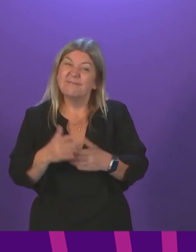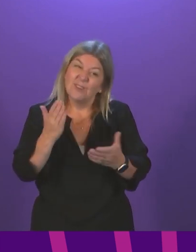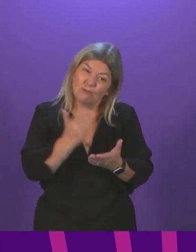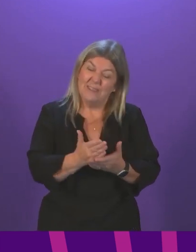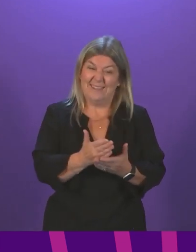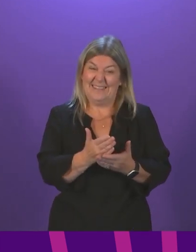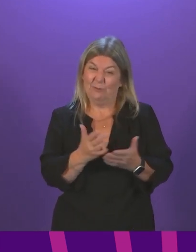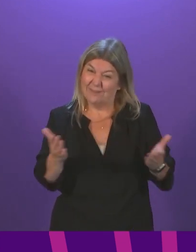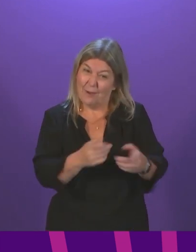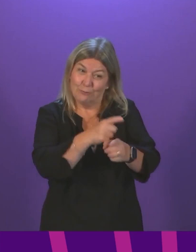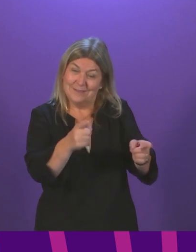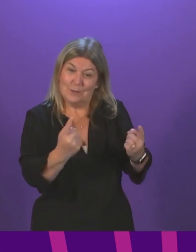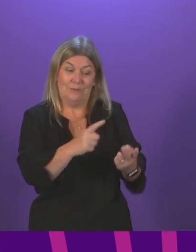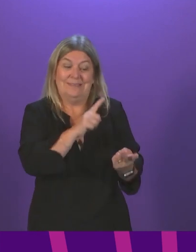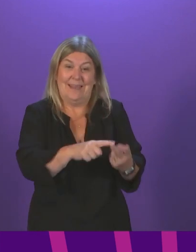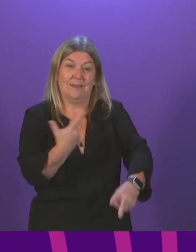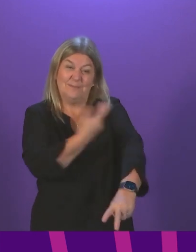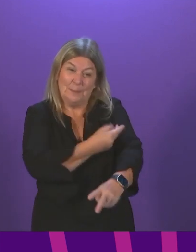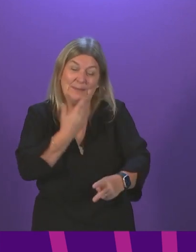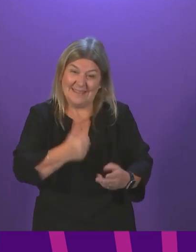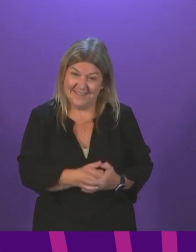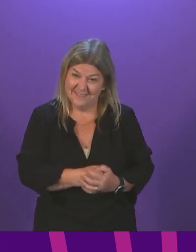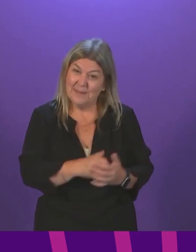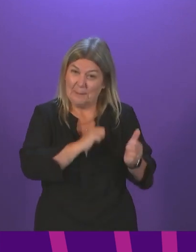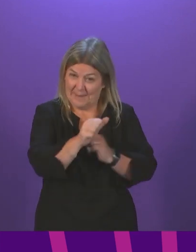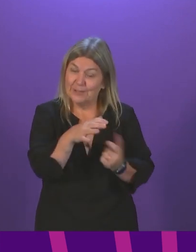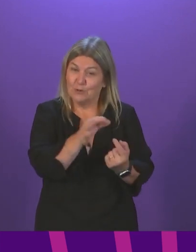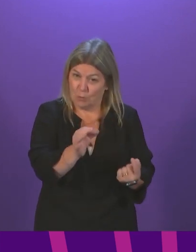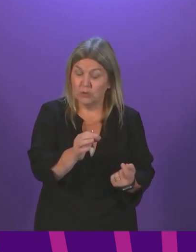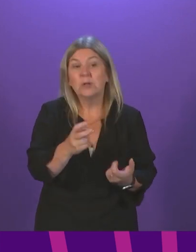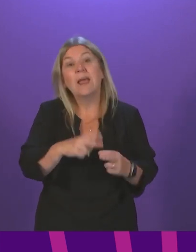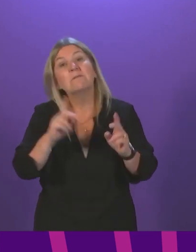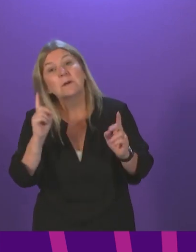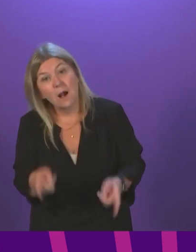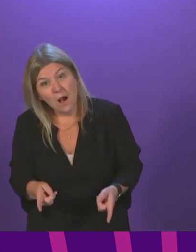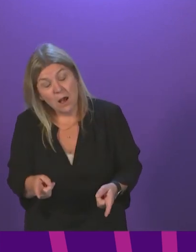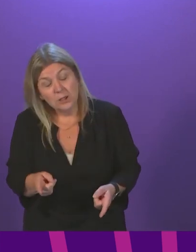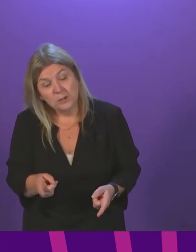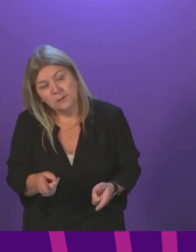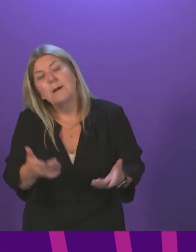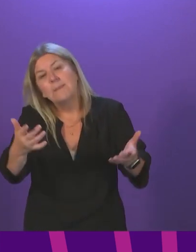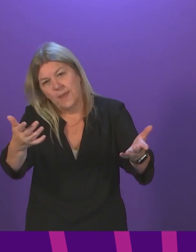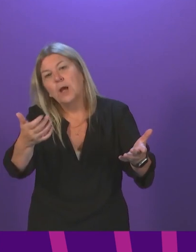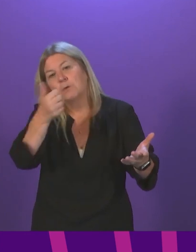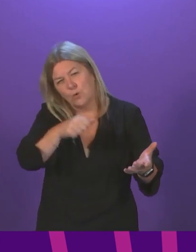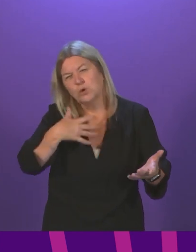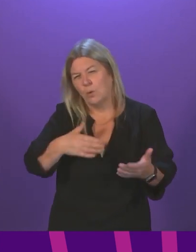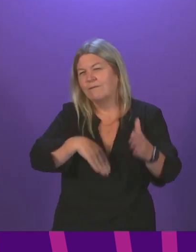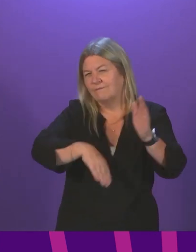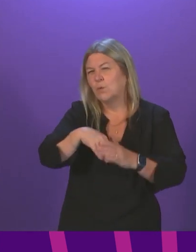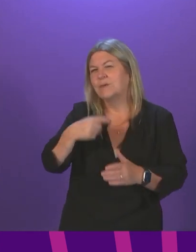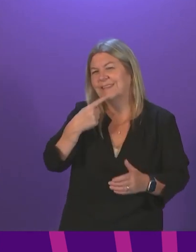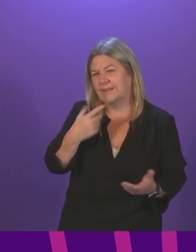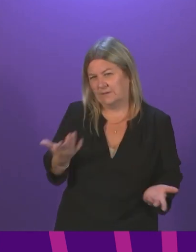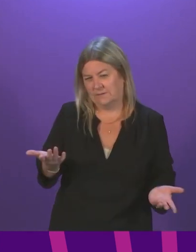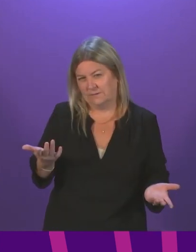to complete their second doses. But if there are circumstances in which that cannot, for good reason, be done, then obviously we'd want to take full account of that. So I'll